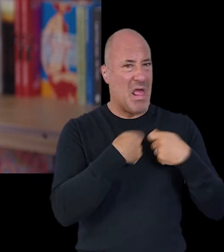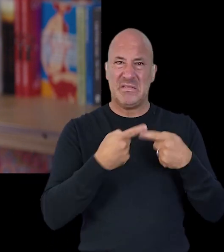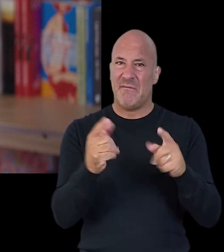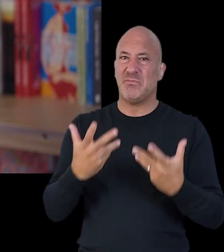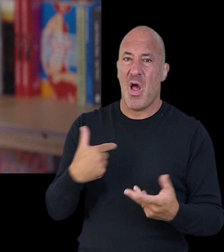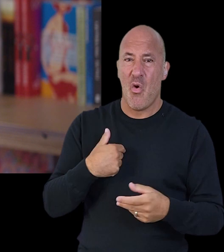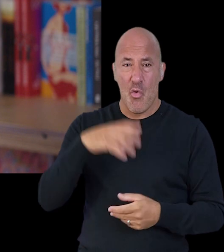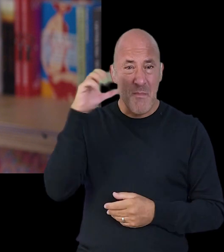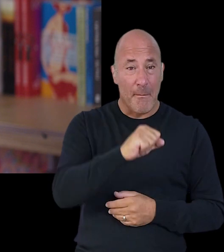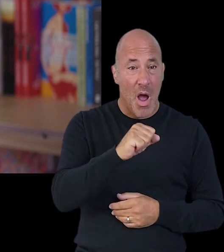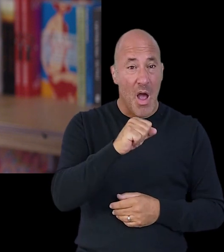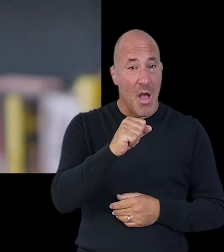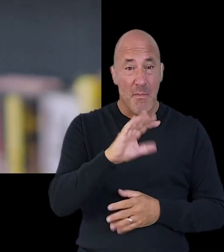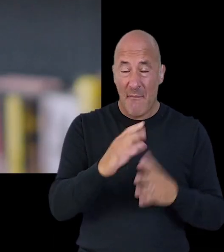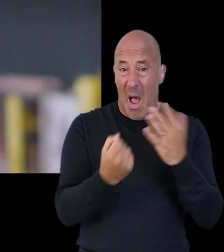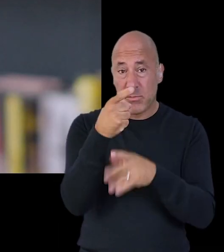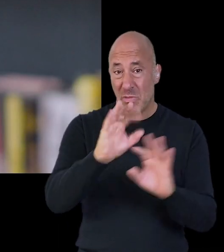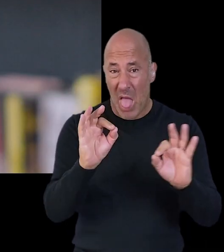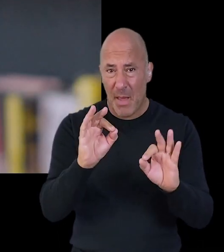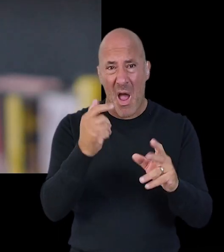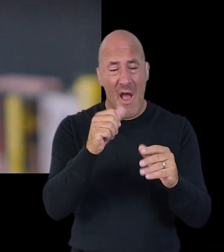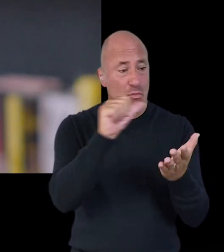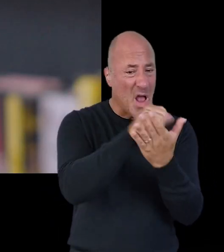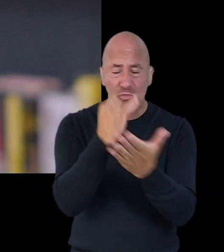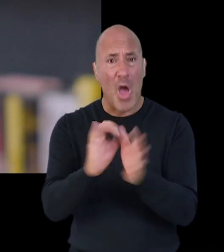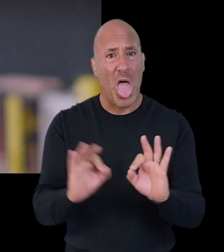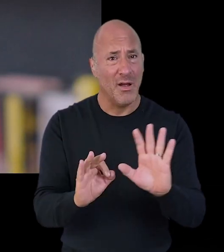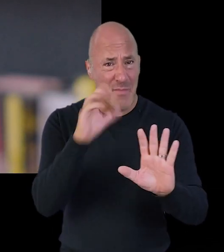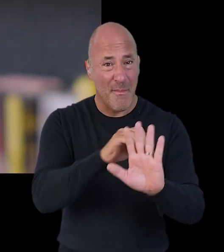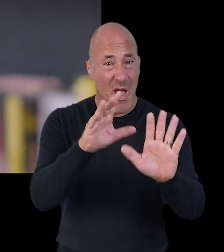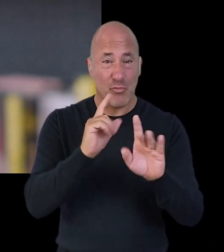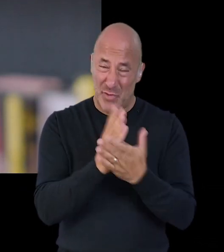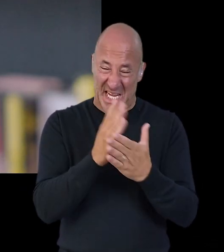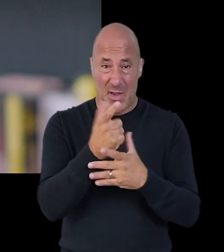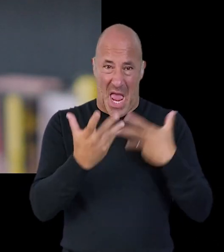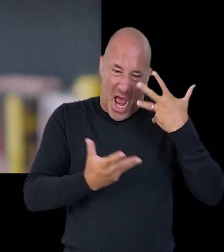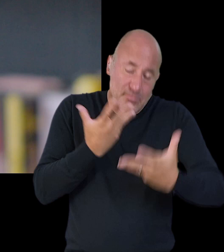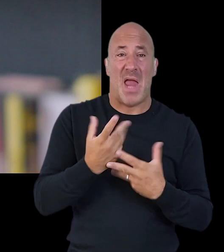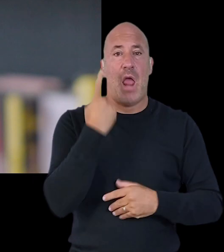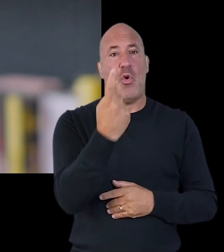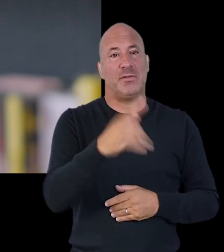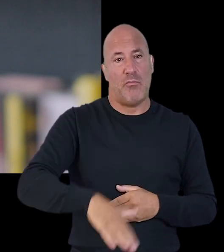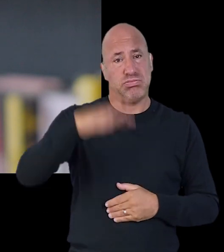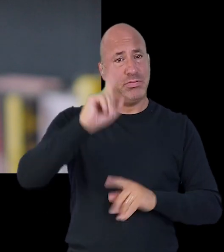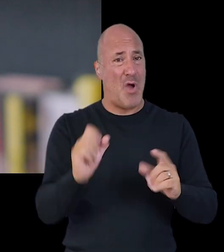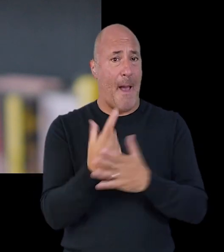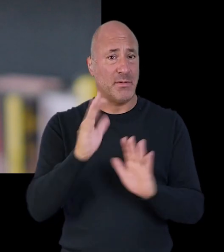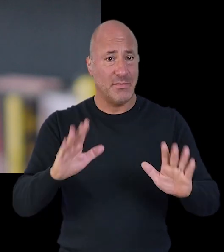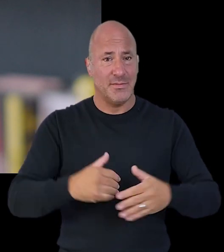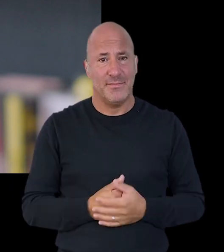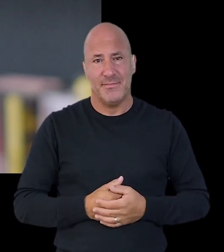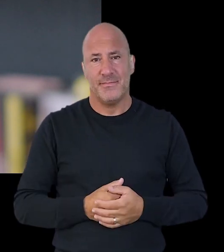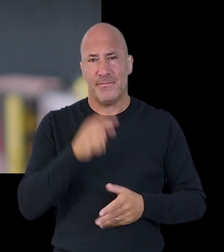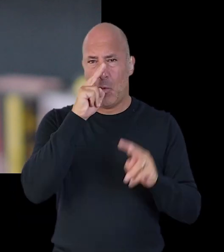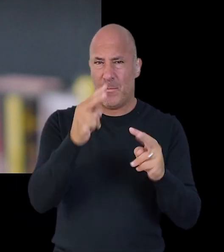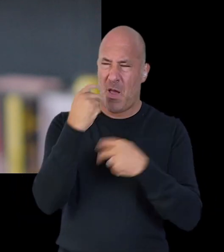by medical professionals remember that may not have happened to you but there are no right or wrong answers this is just you explaining what has